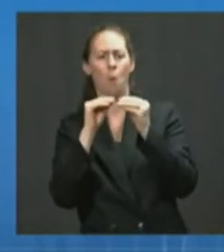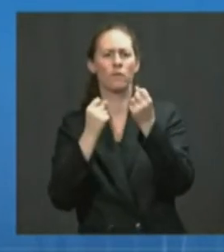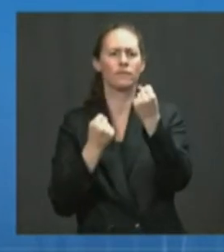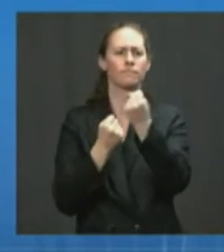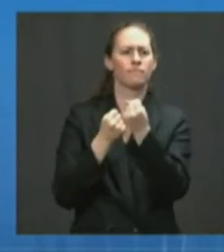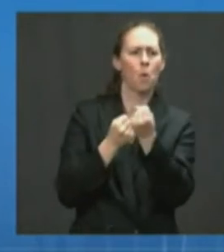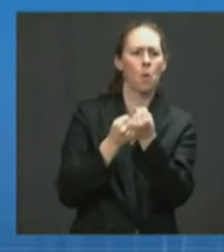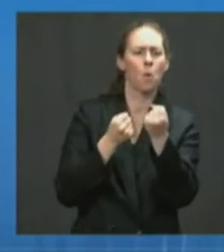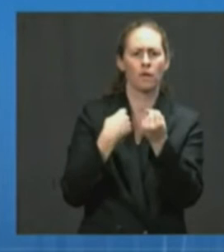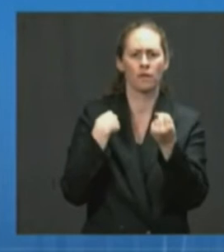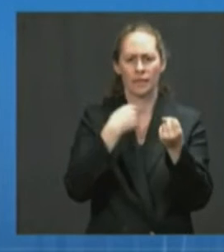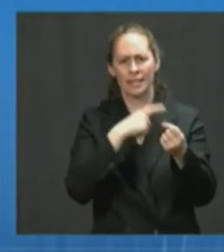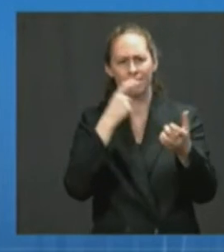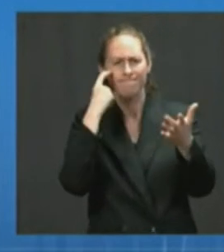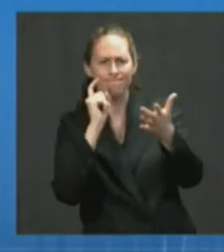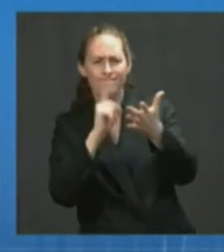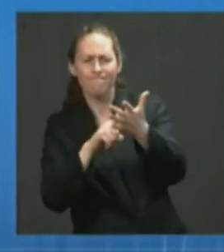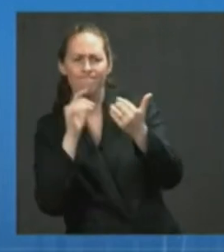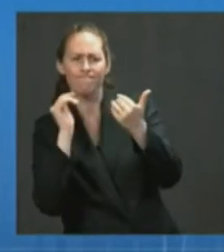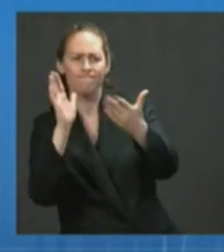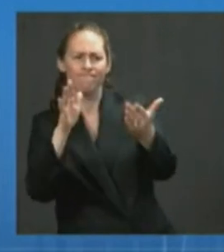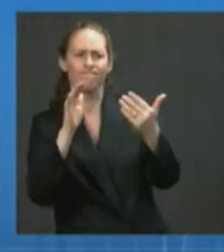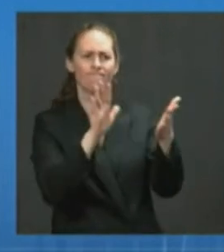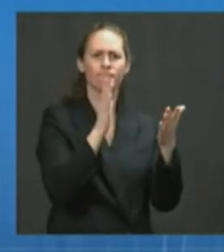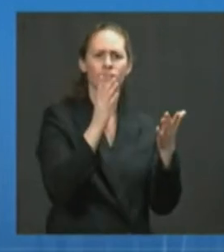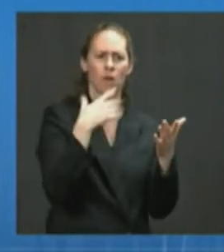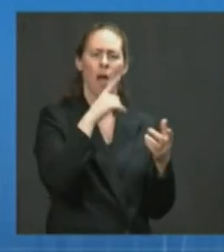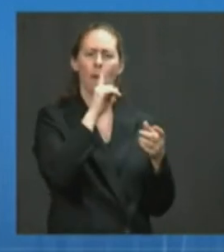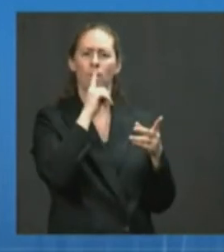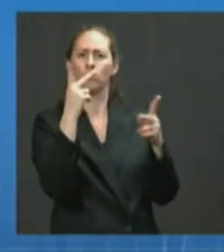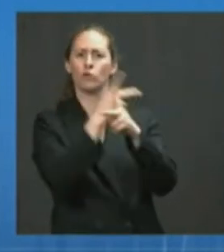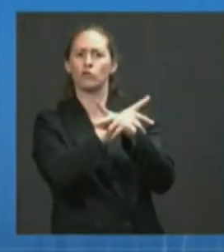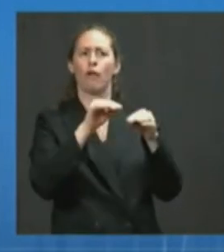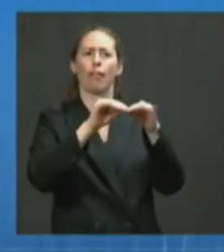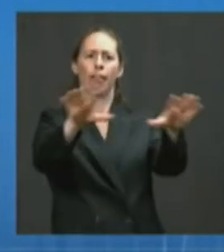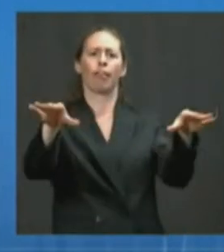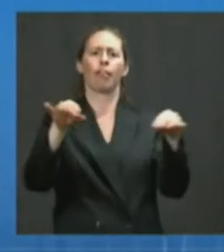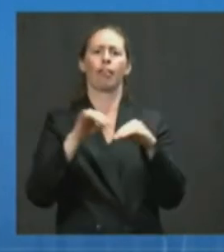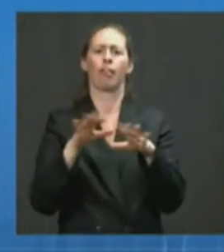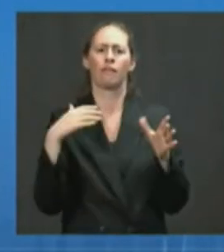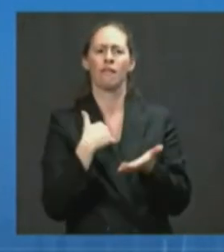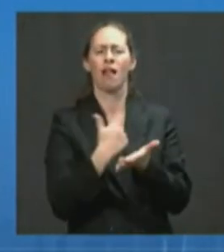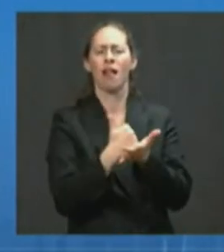before they happen and prevent the further spread of COVID-19.